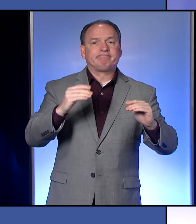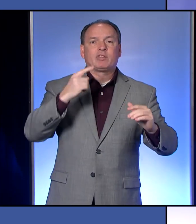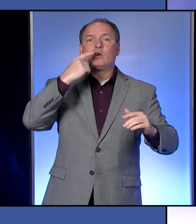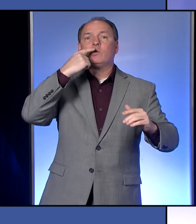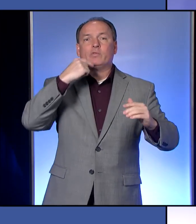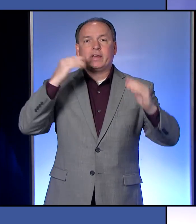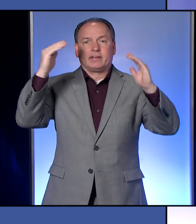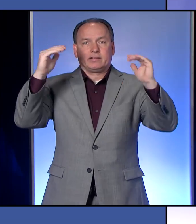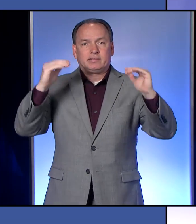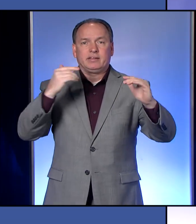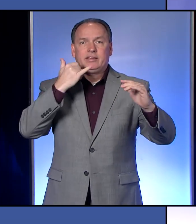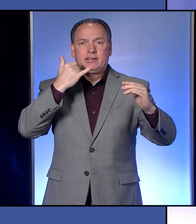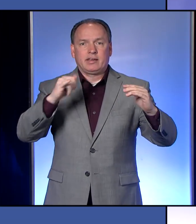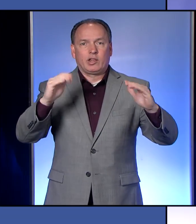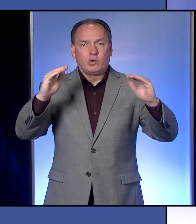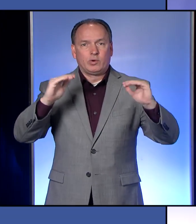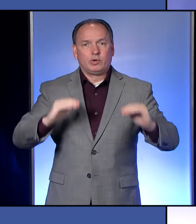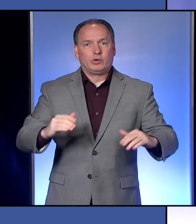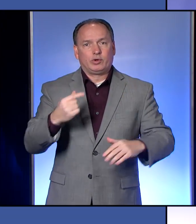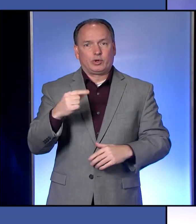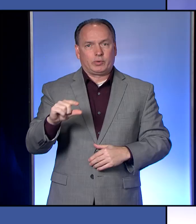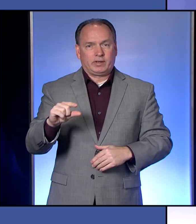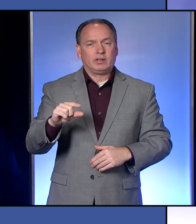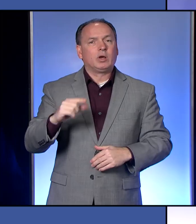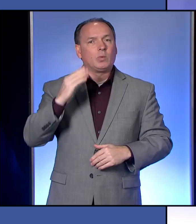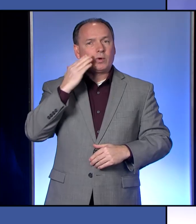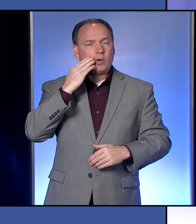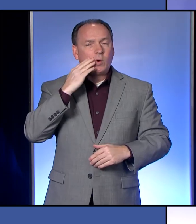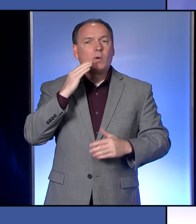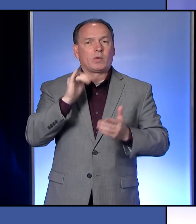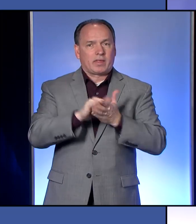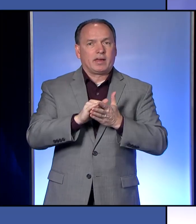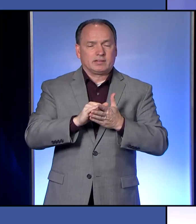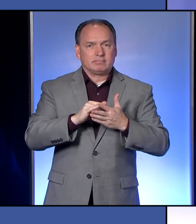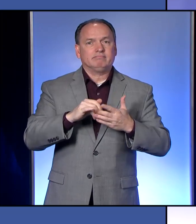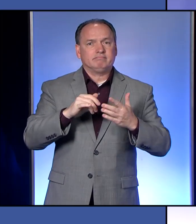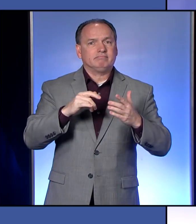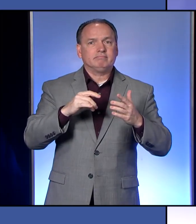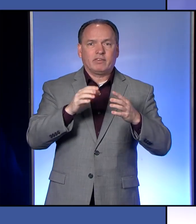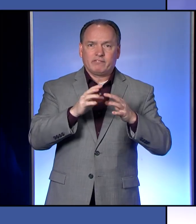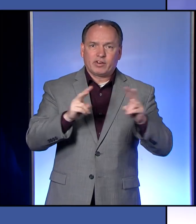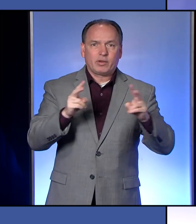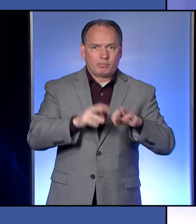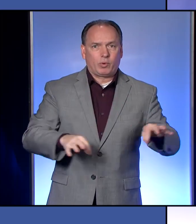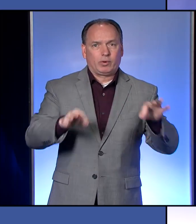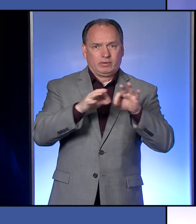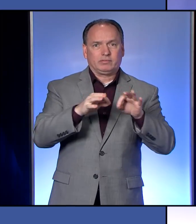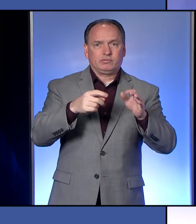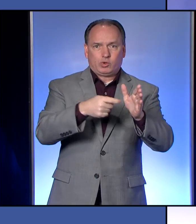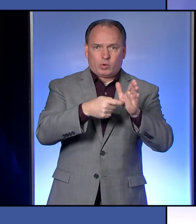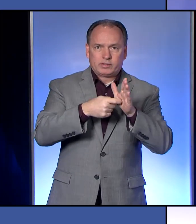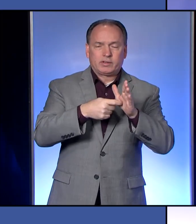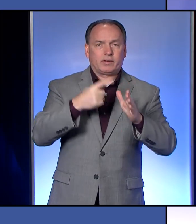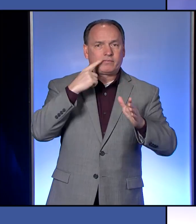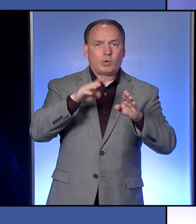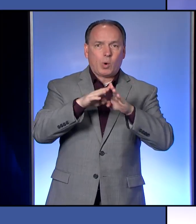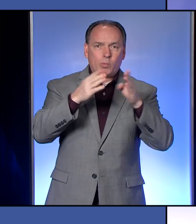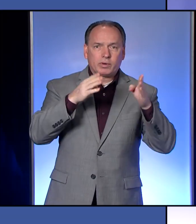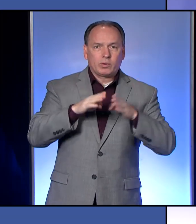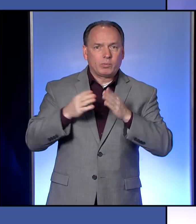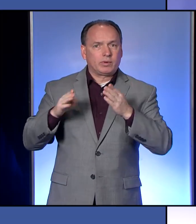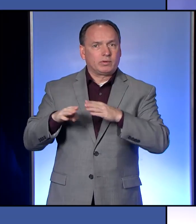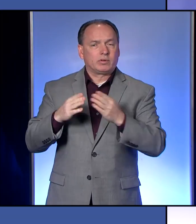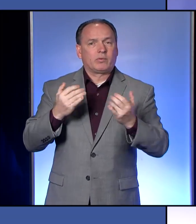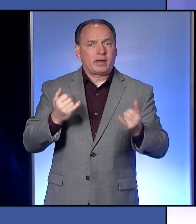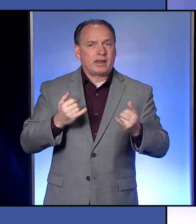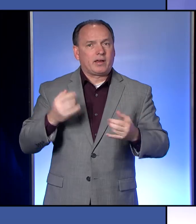cases a region has is one of the criteria to begin the incremental reopening. Right now, we are told